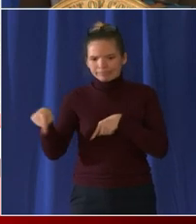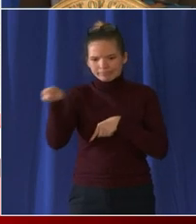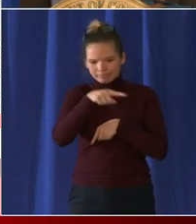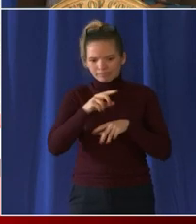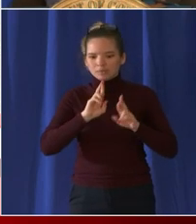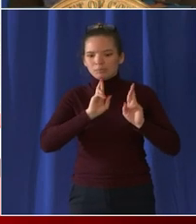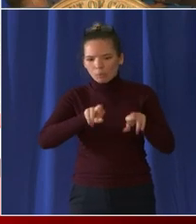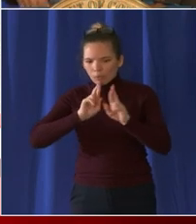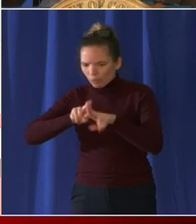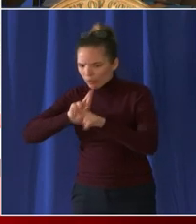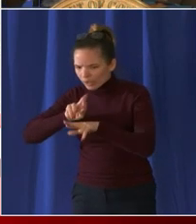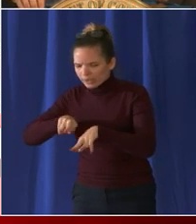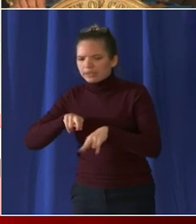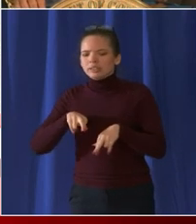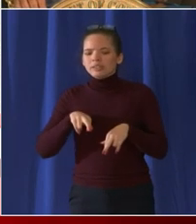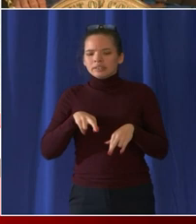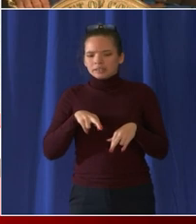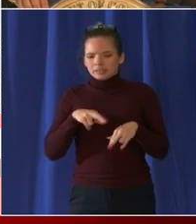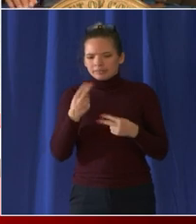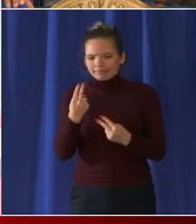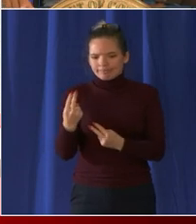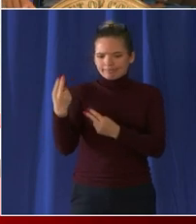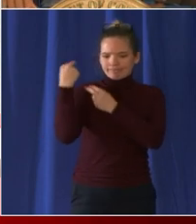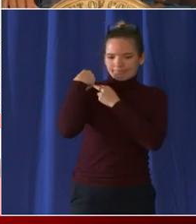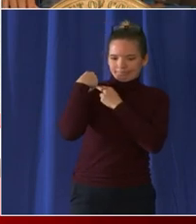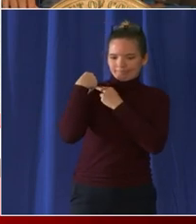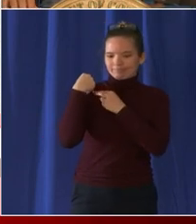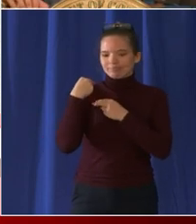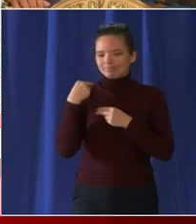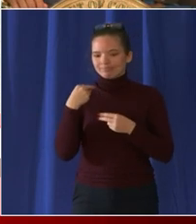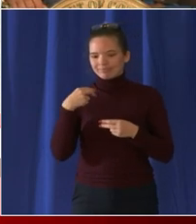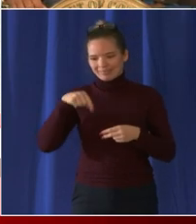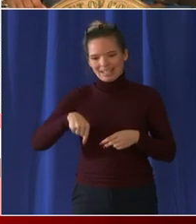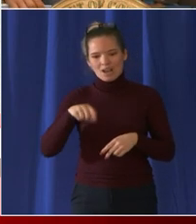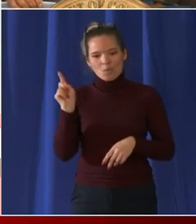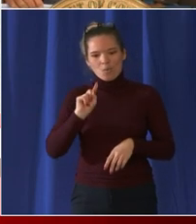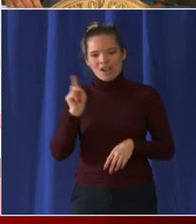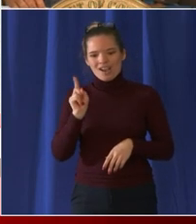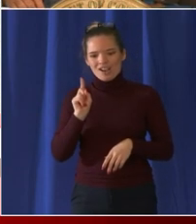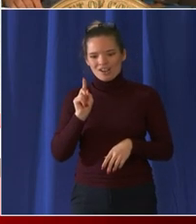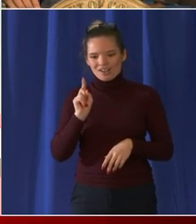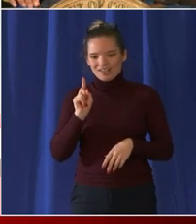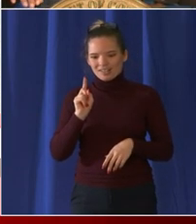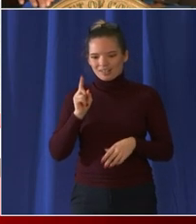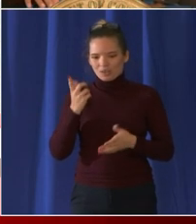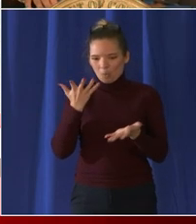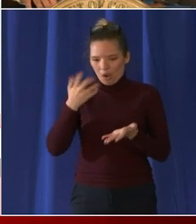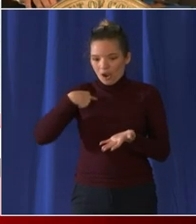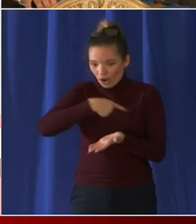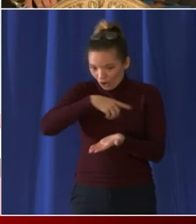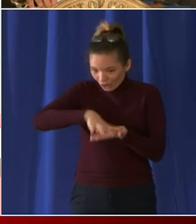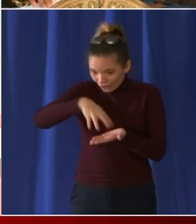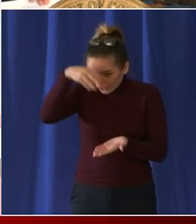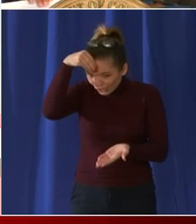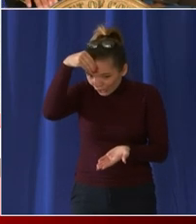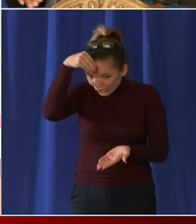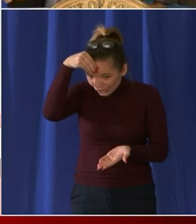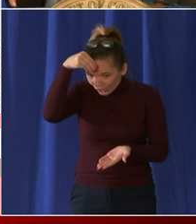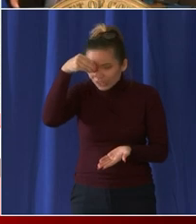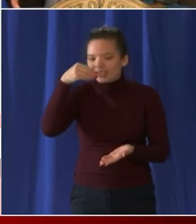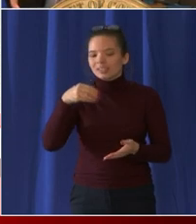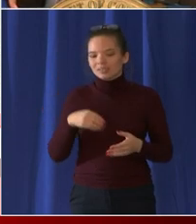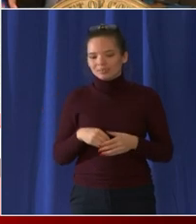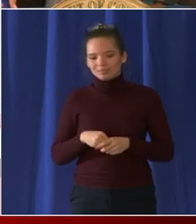tragic day uh in our city and talk about uh lessons that we've learned um but I will always want to